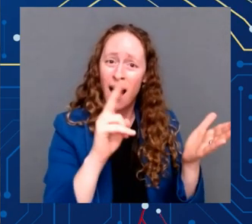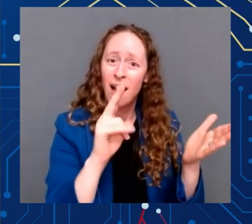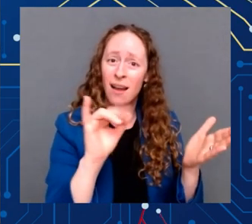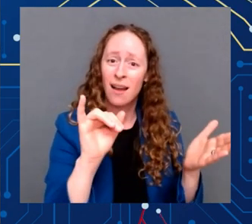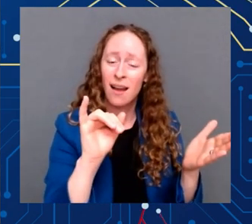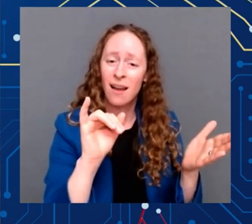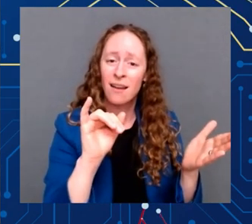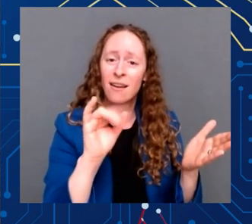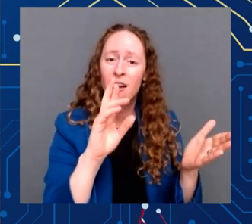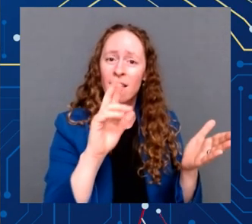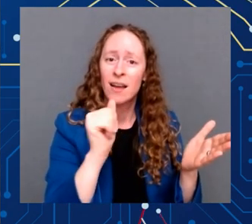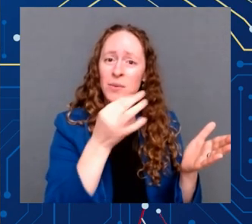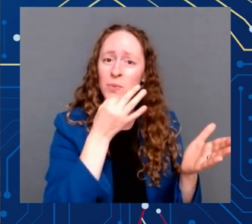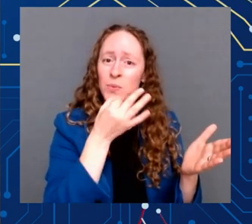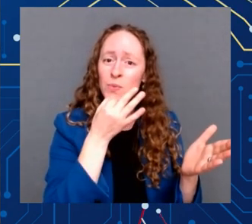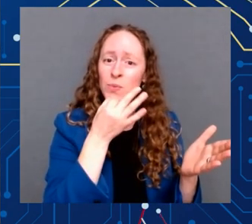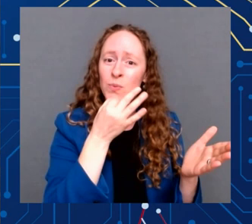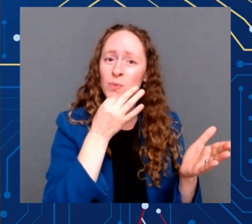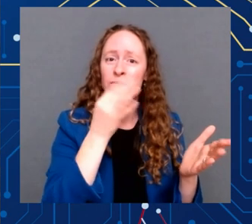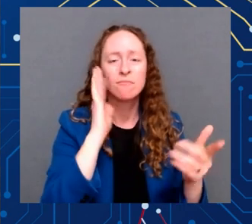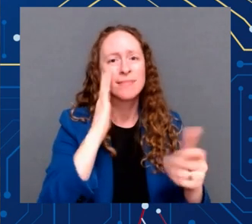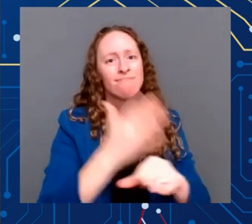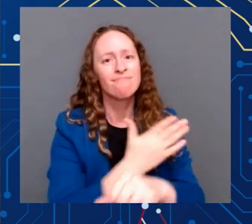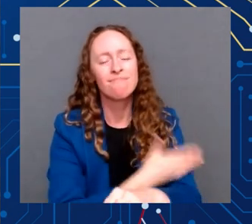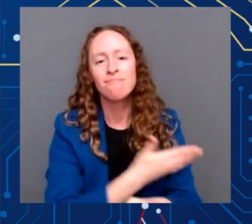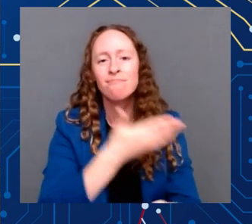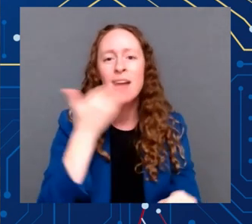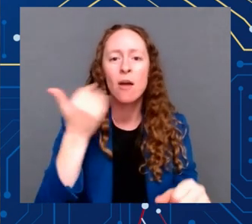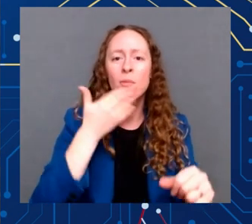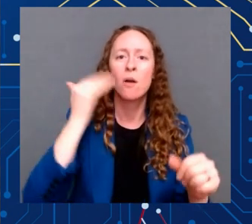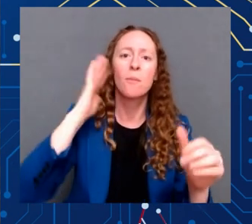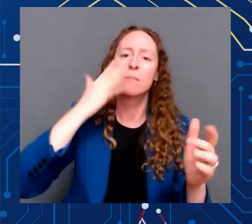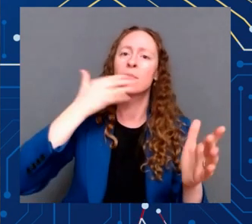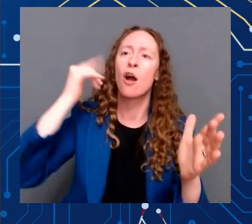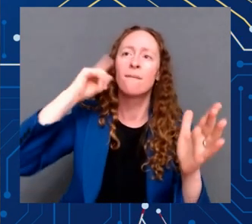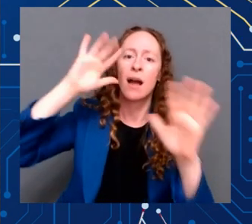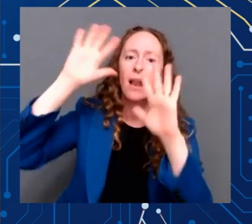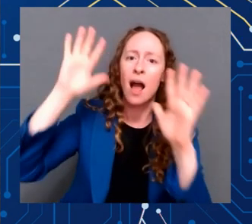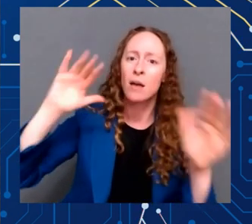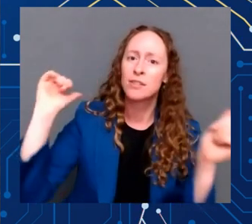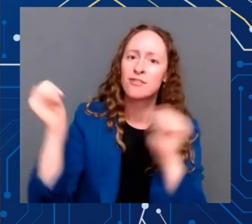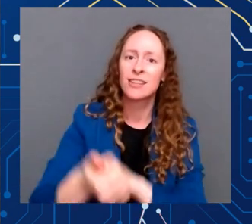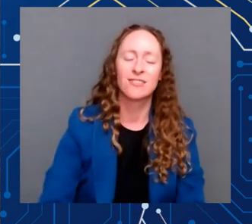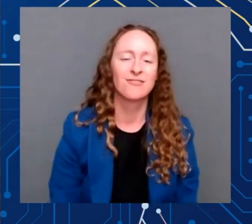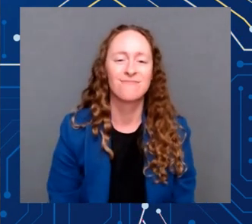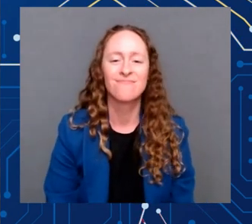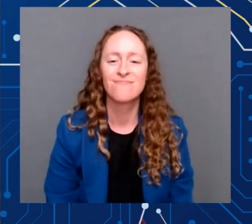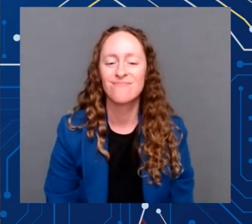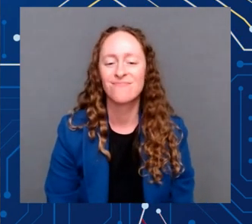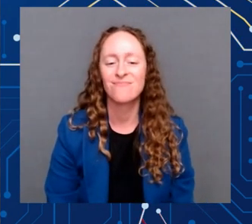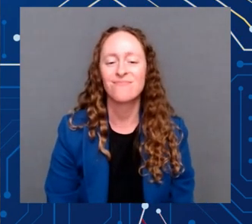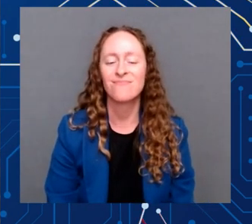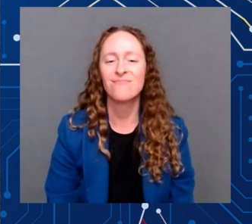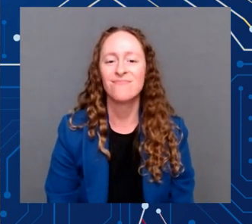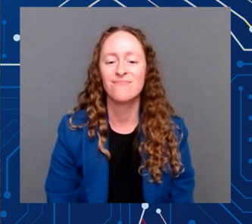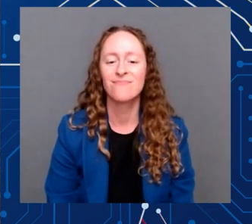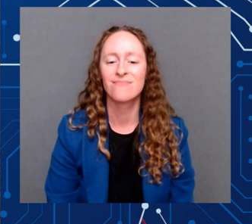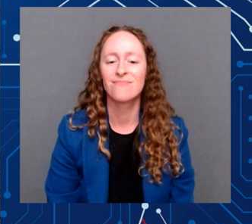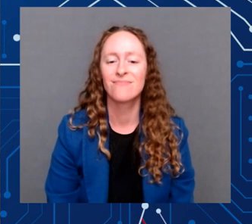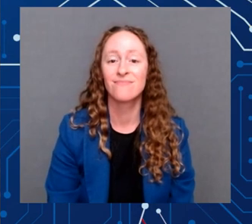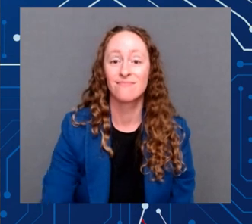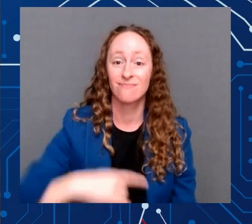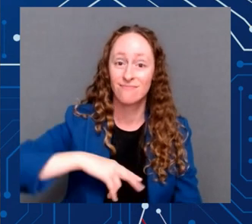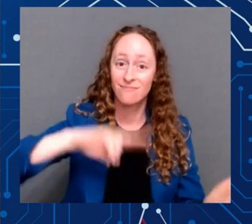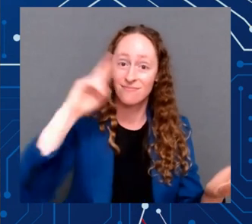Once that law is signed, any senior, by the first of the year, no matter how high their — if they're on